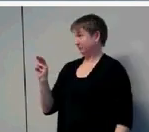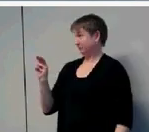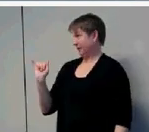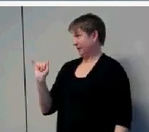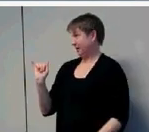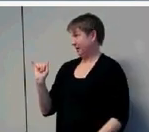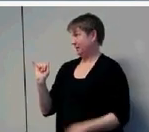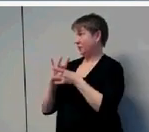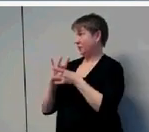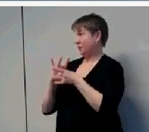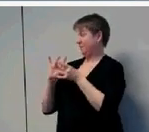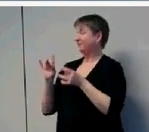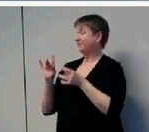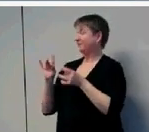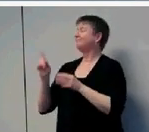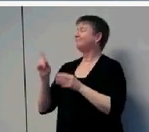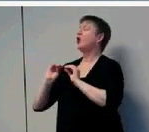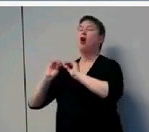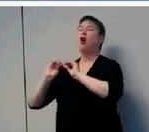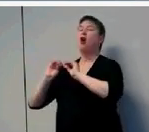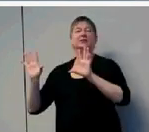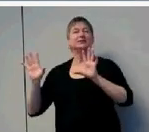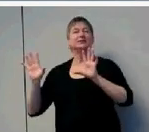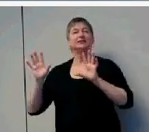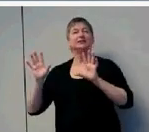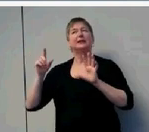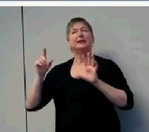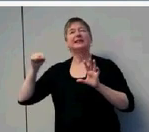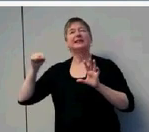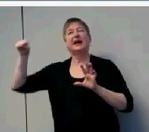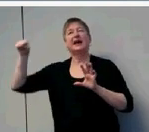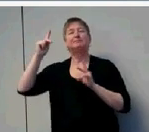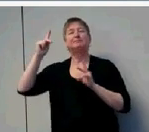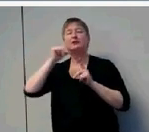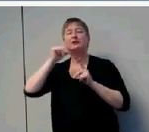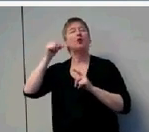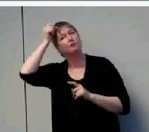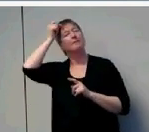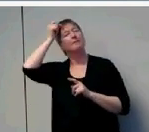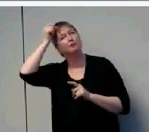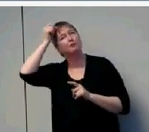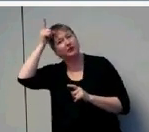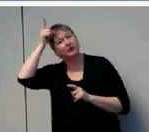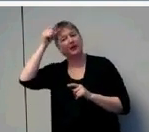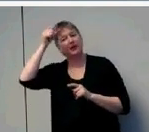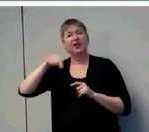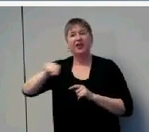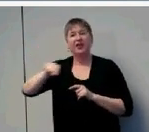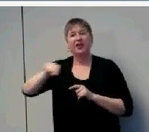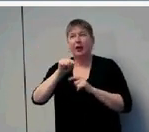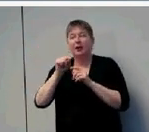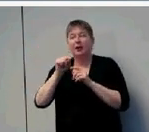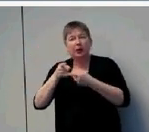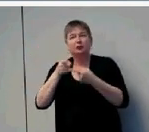revealed this tendency to not appreciate perhaps some of the subtle struggles in language and learning.